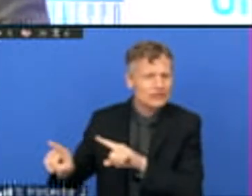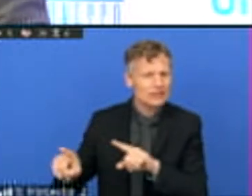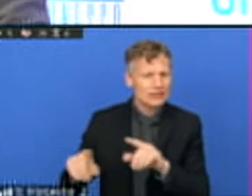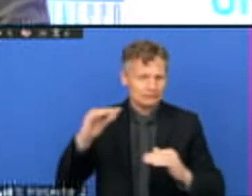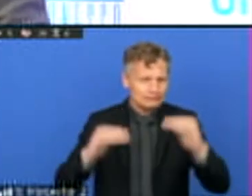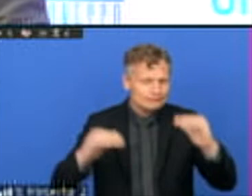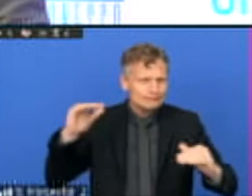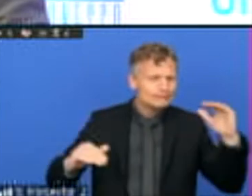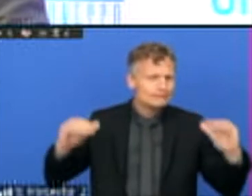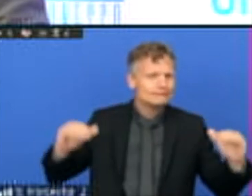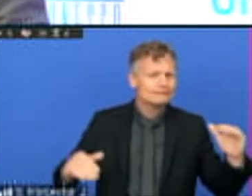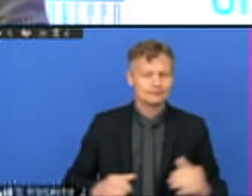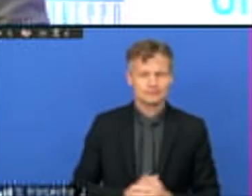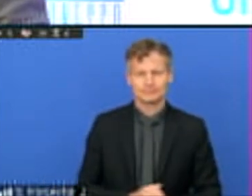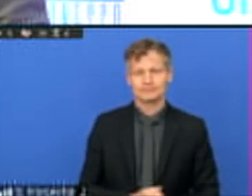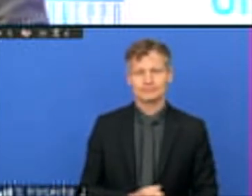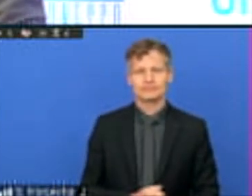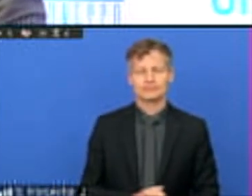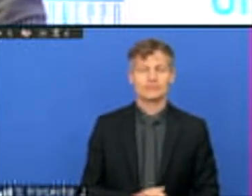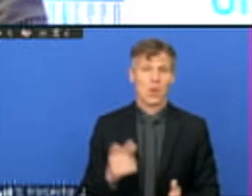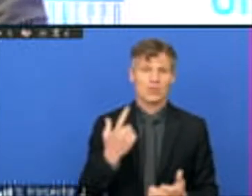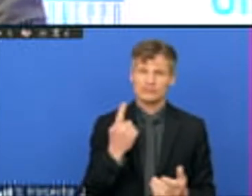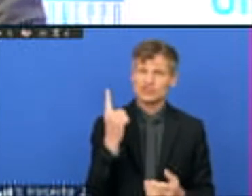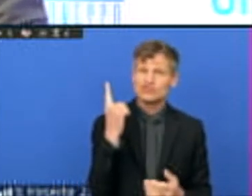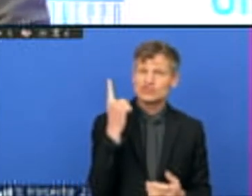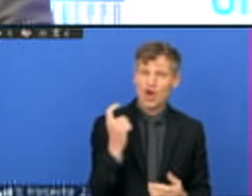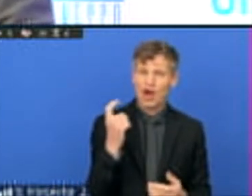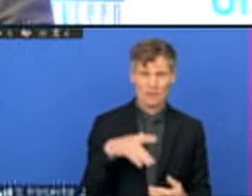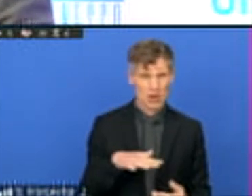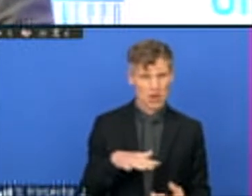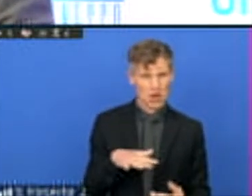Starting from the grassroots, we think we can do better. Thank you.